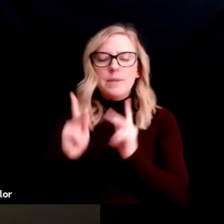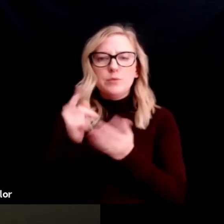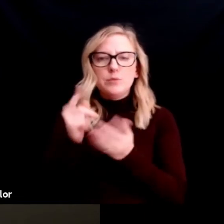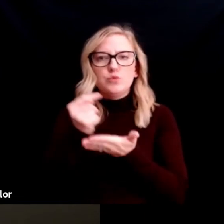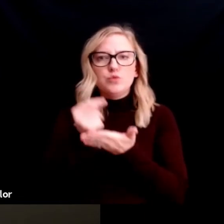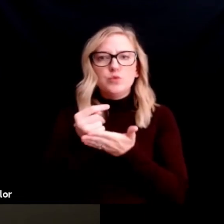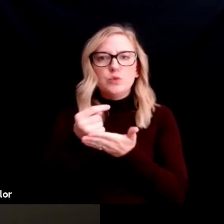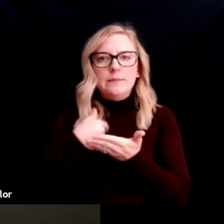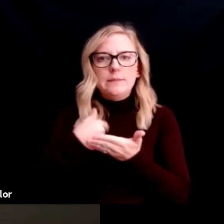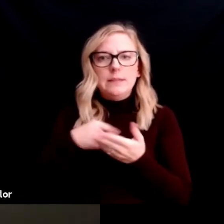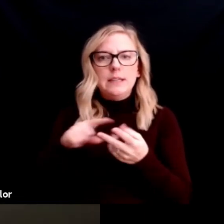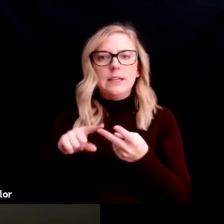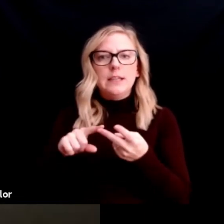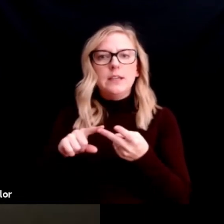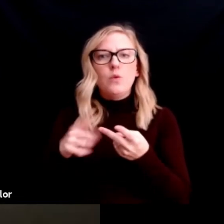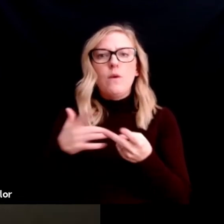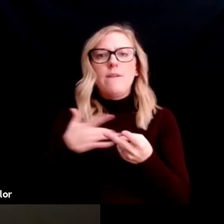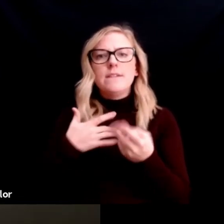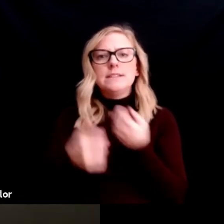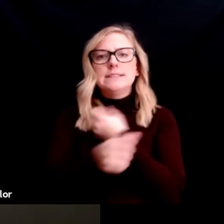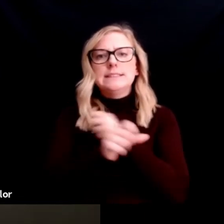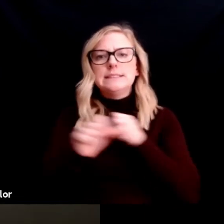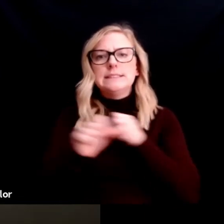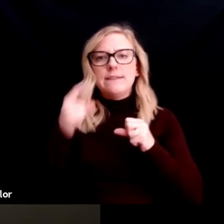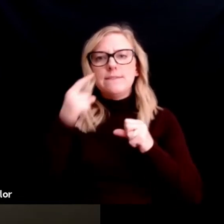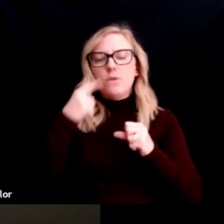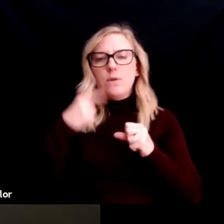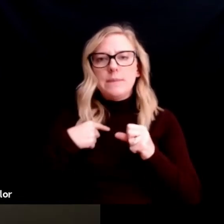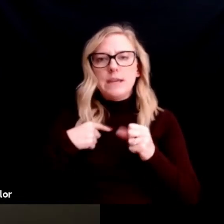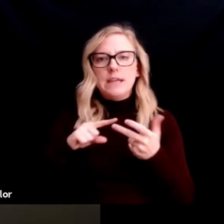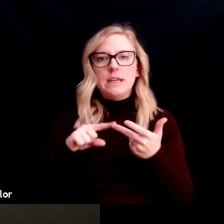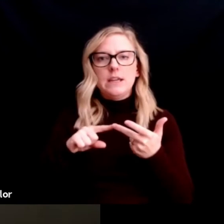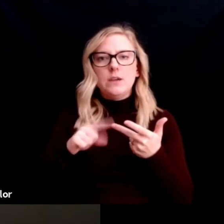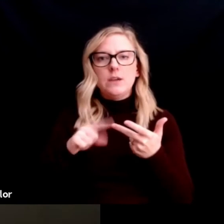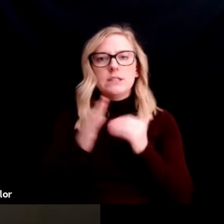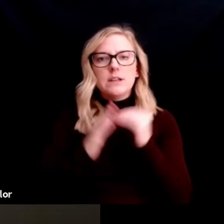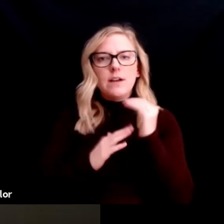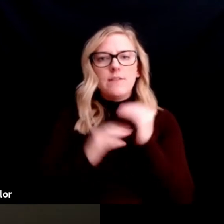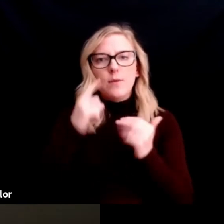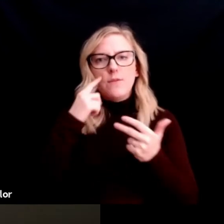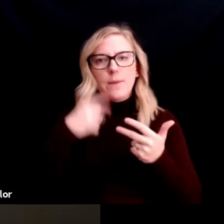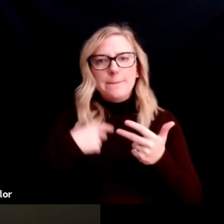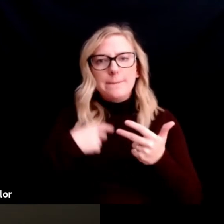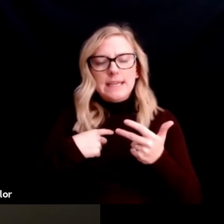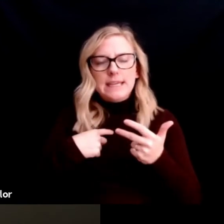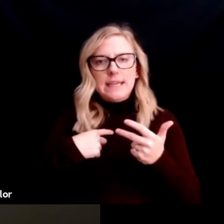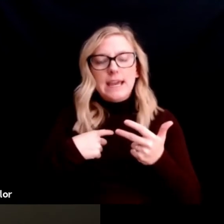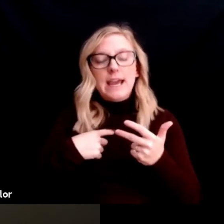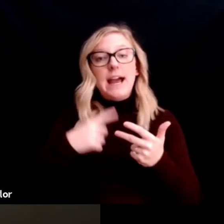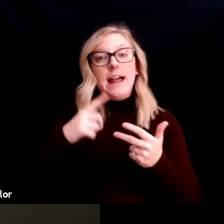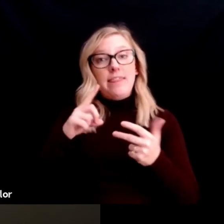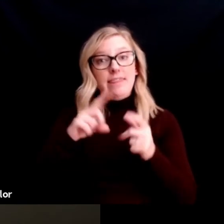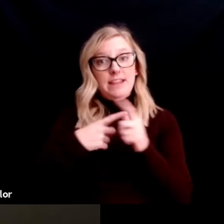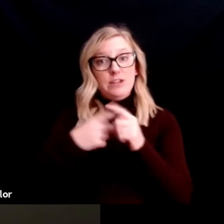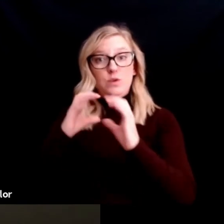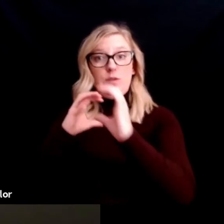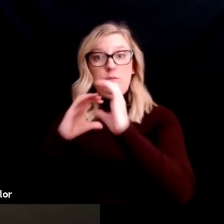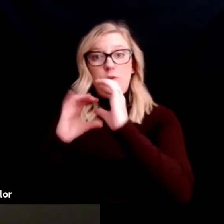safe to you. So, really diving into that and what's unique to you. And then communicating that and sticking with it.